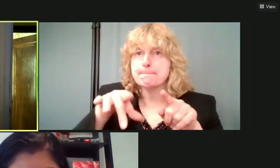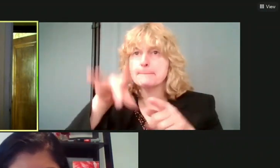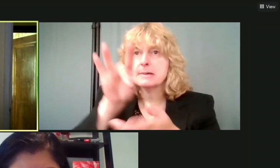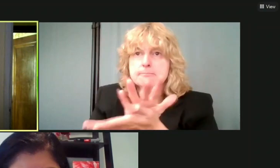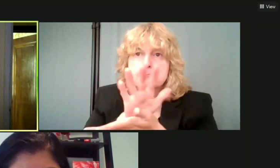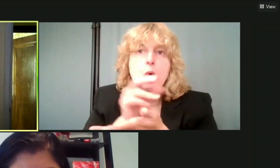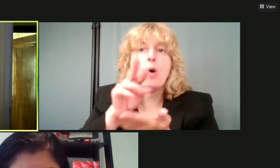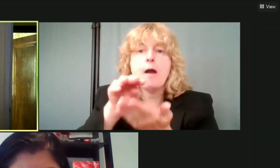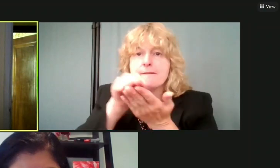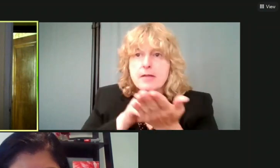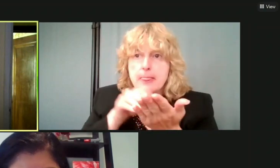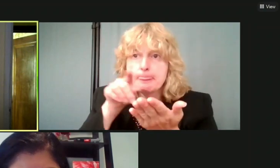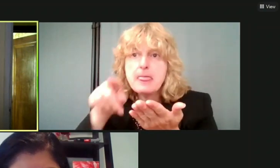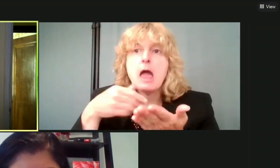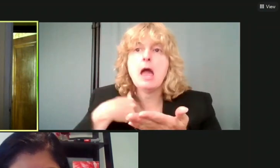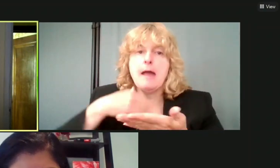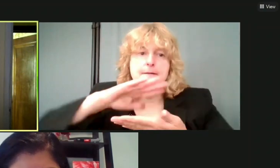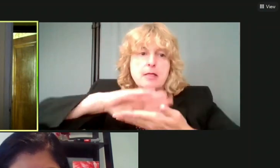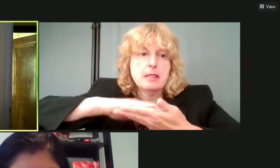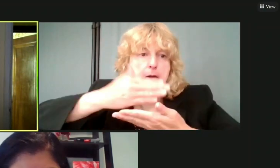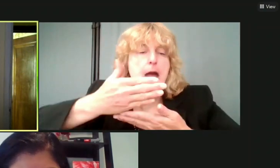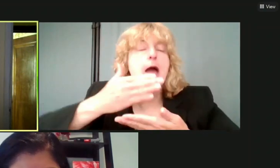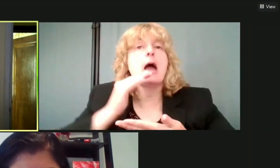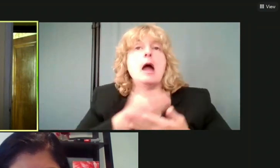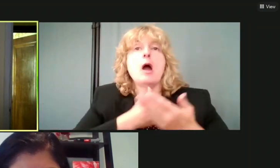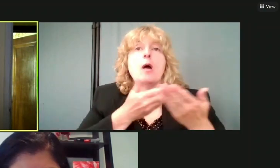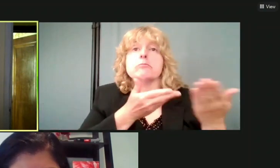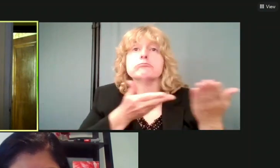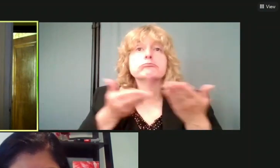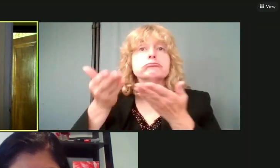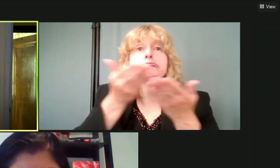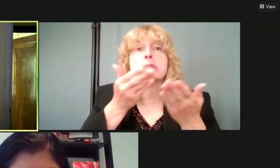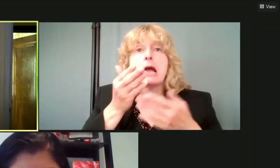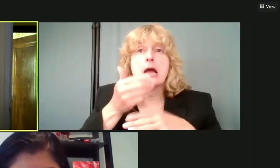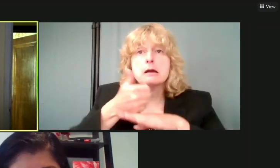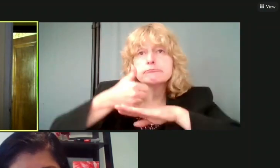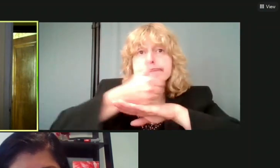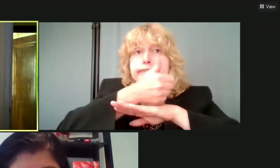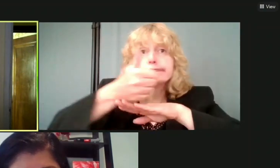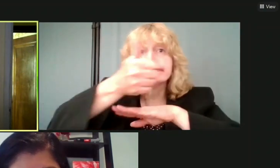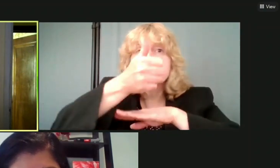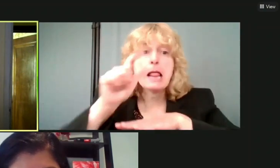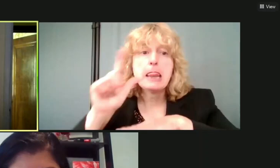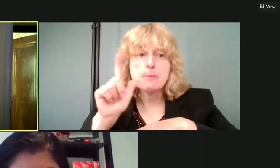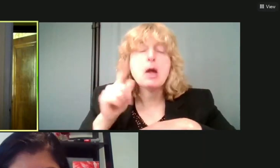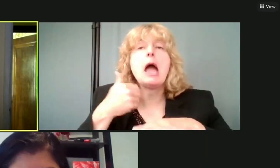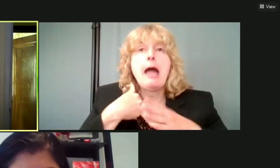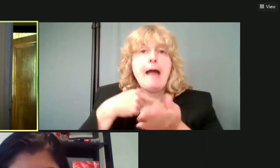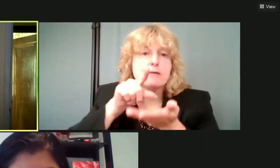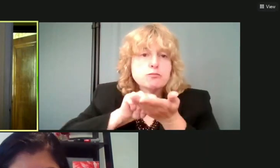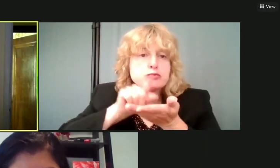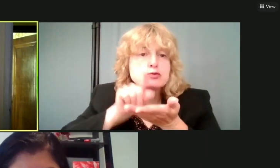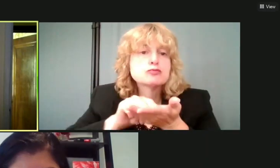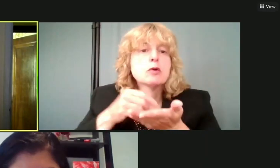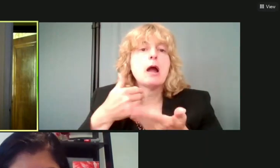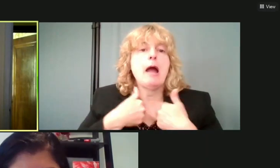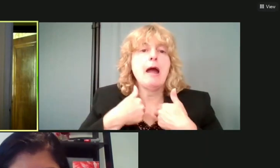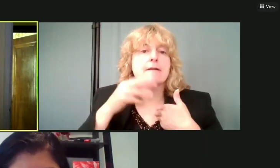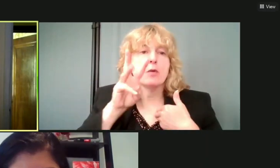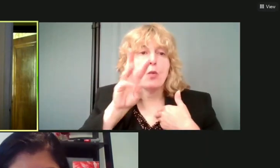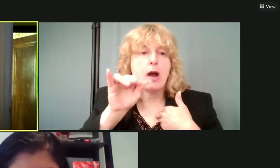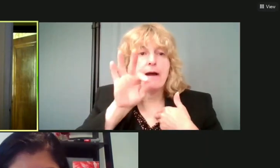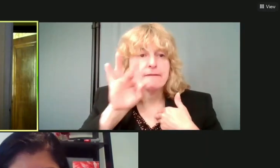Our mobile library also has printer has wifi. So people, uh, are using our computers as well as, uh,